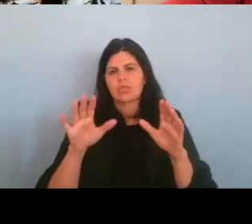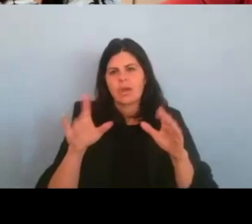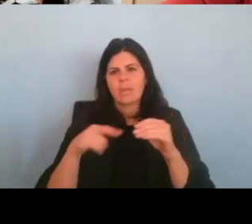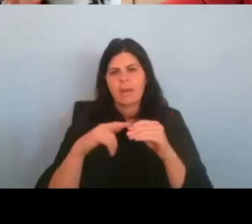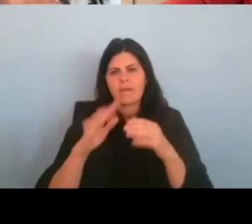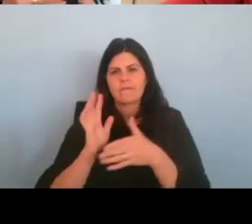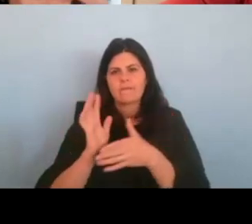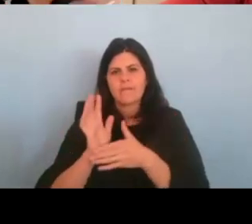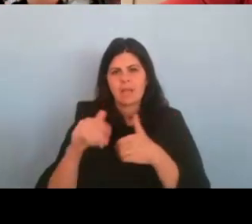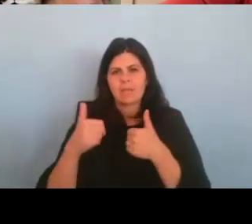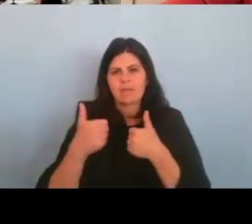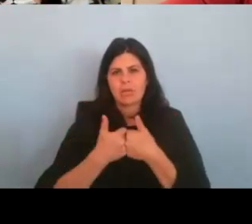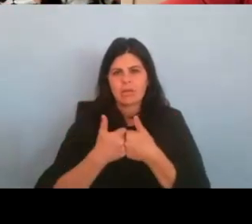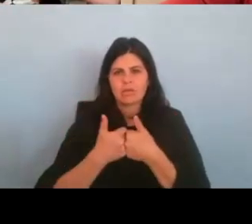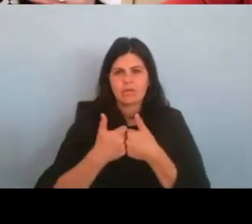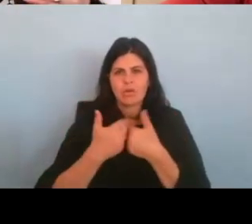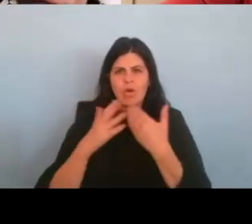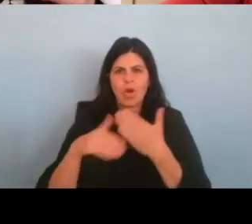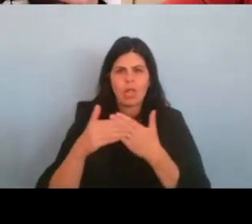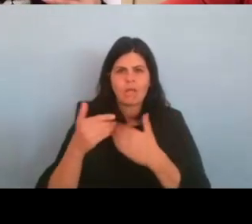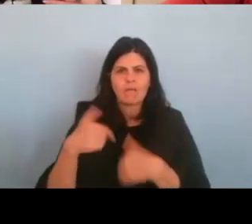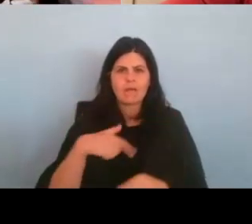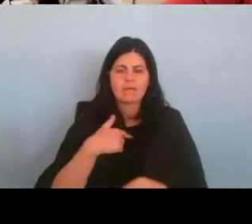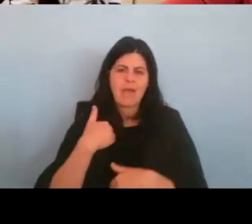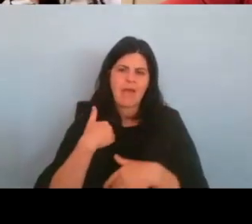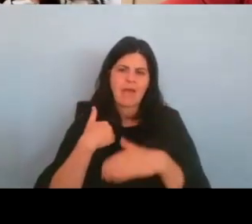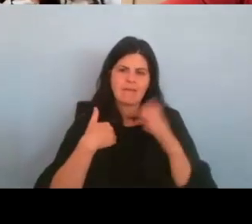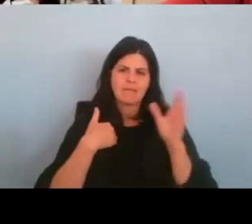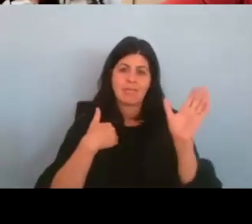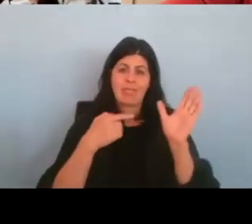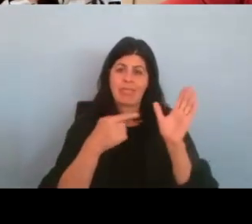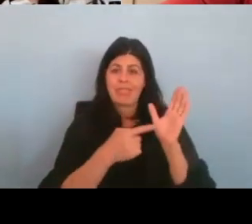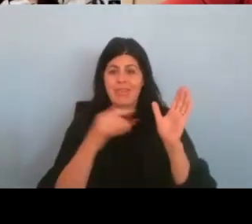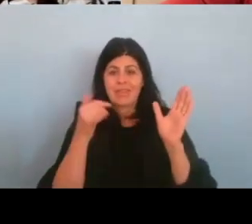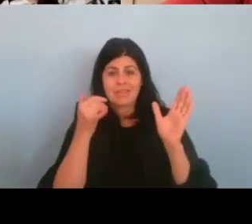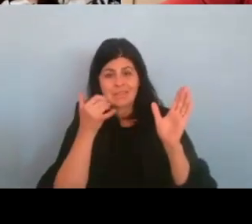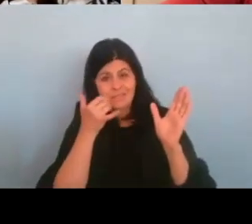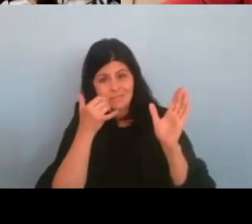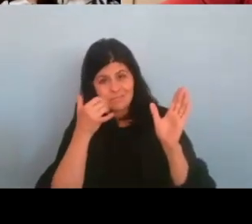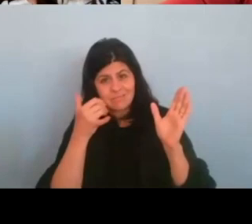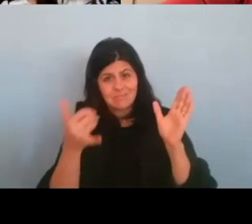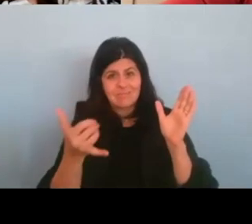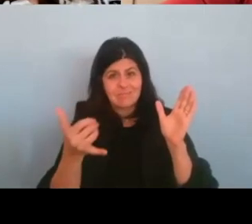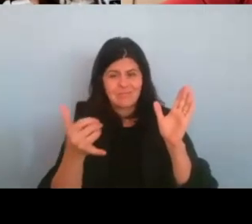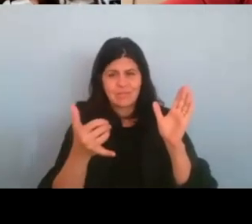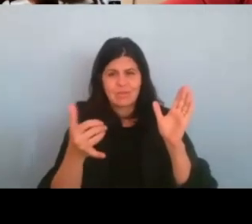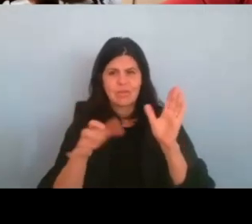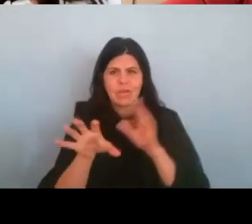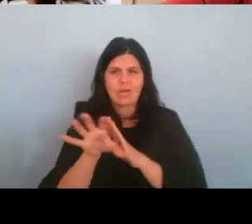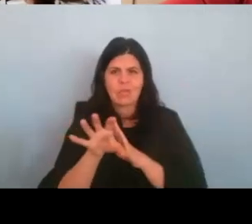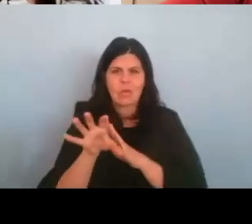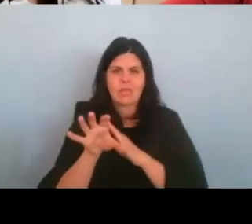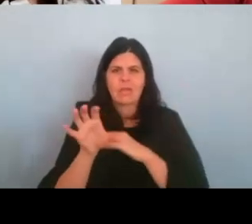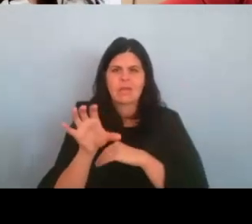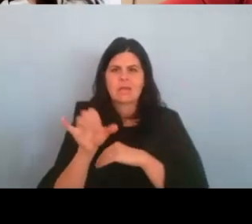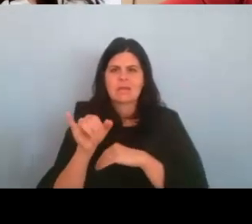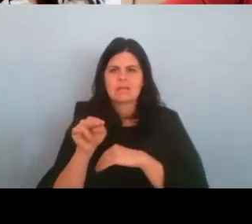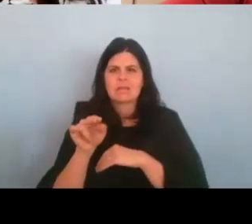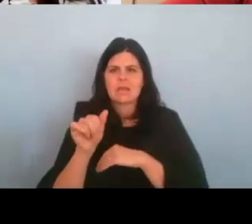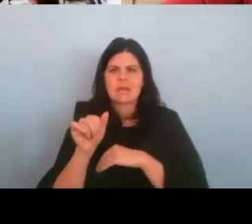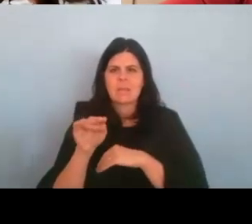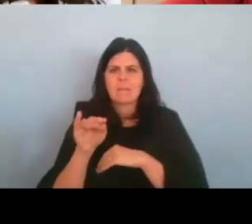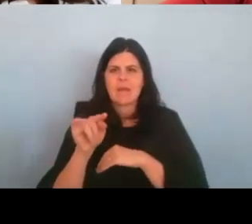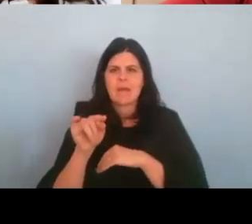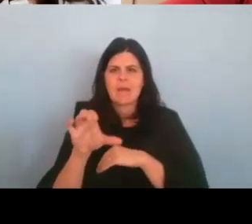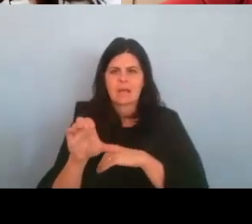have these now and anybody can make a film in cinematic mode. And if there's anyone in the audience who is